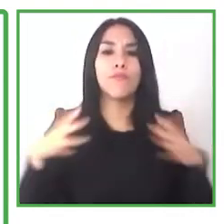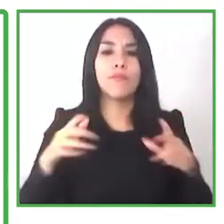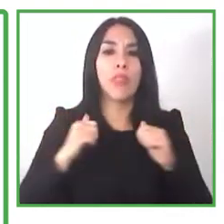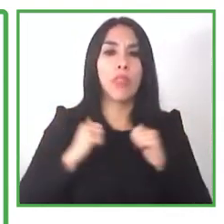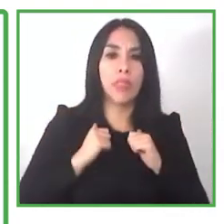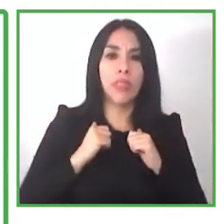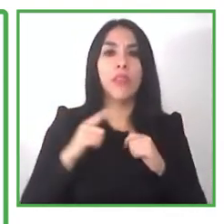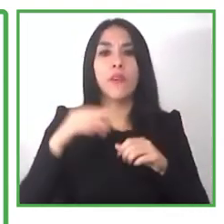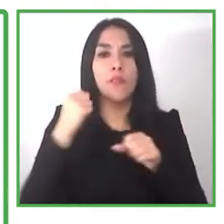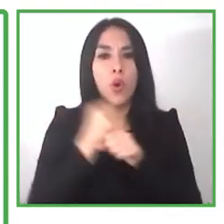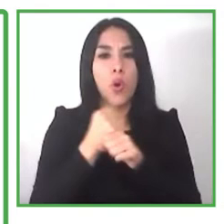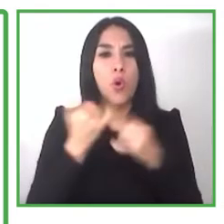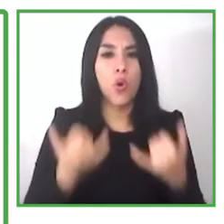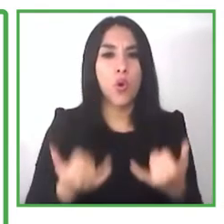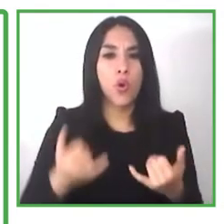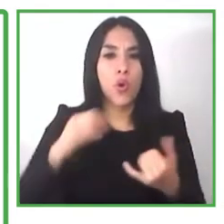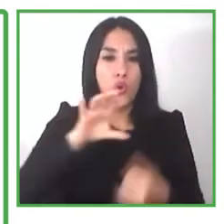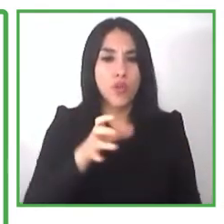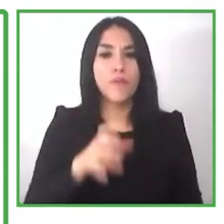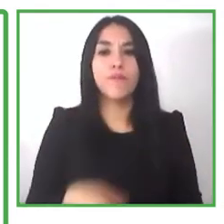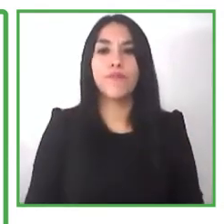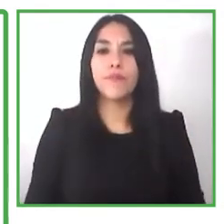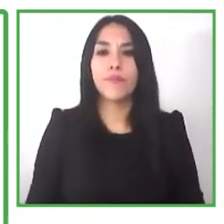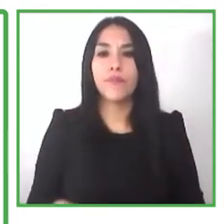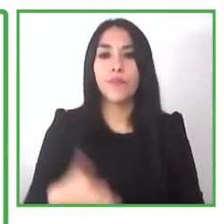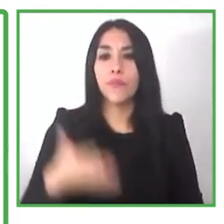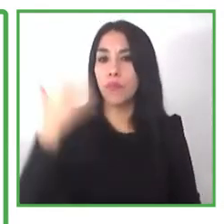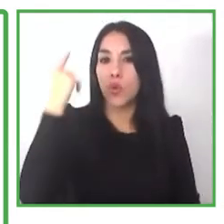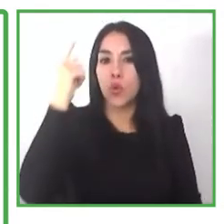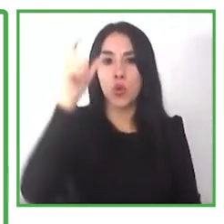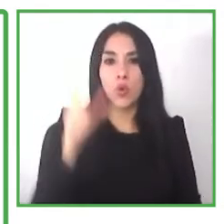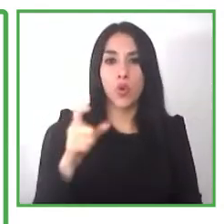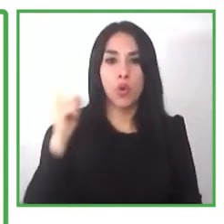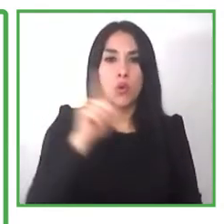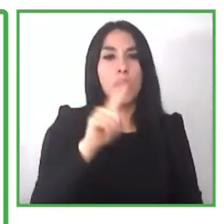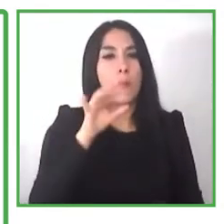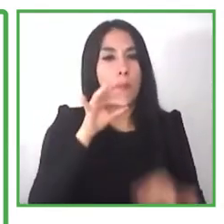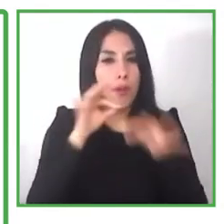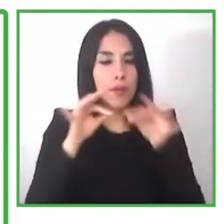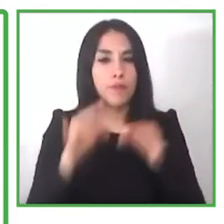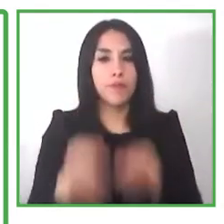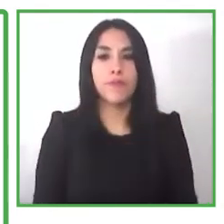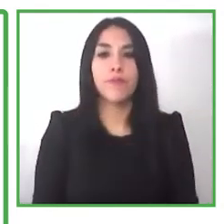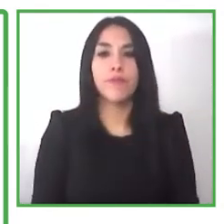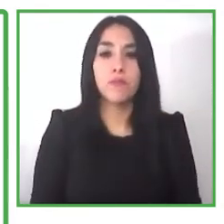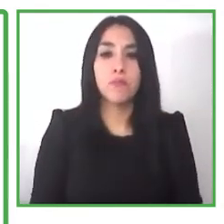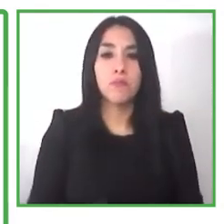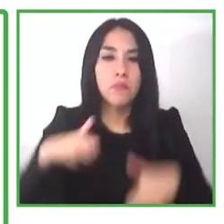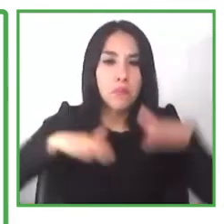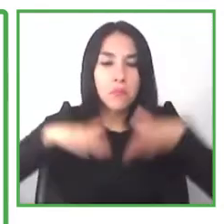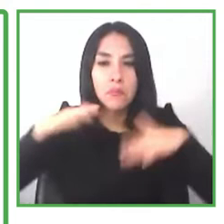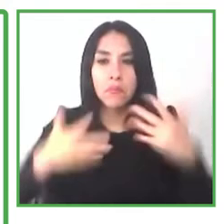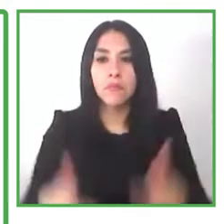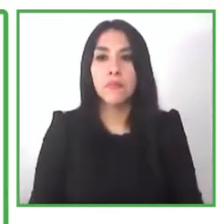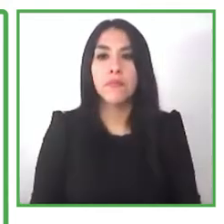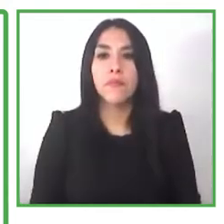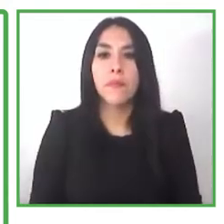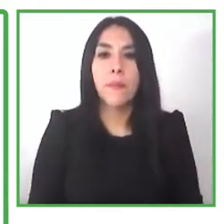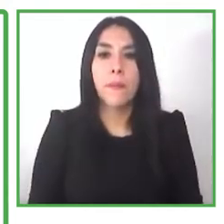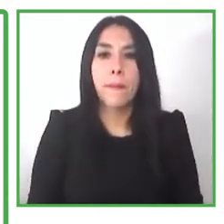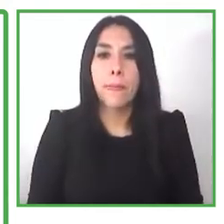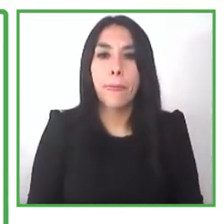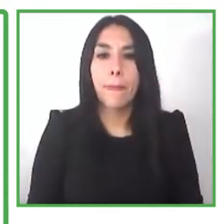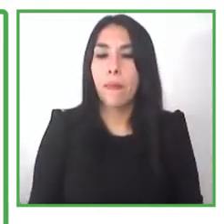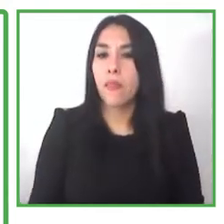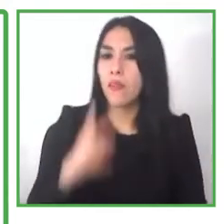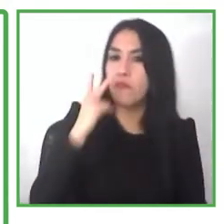overlooked uh they are considered um unable to be employed and uh they they find themselves marginalized and this